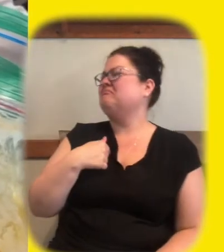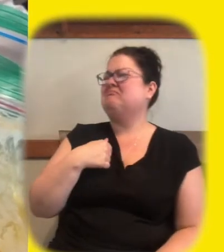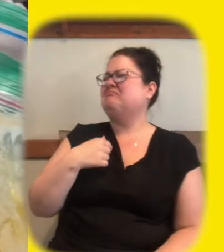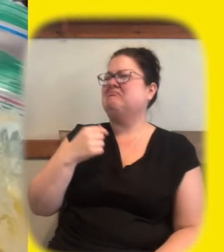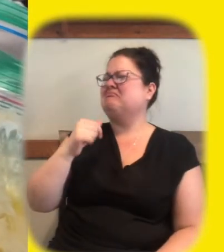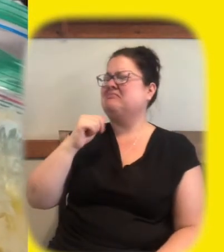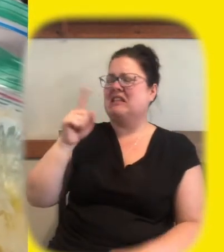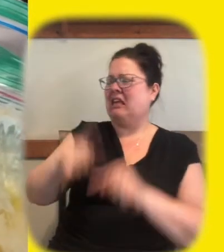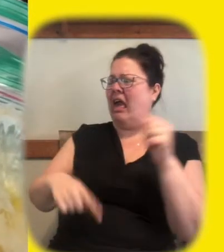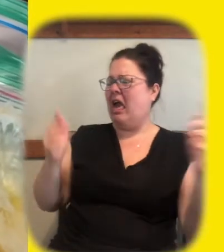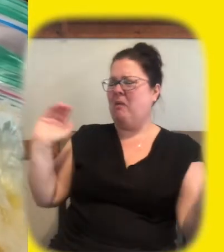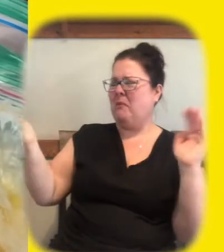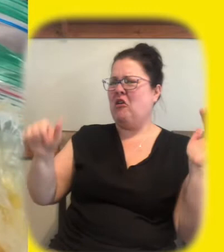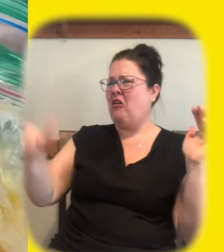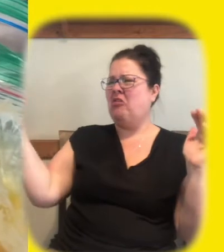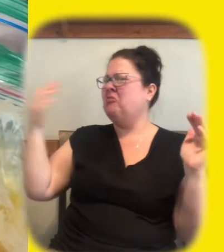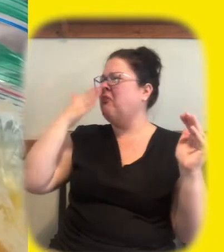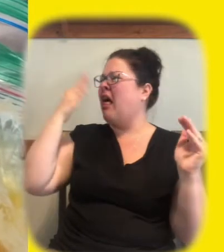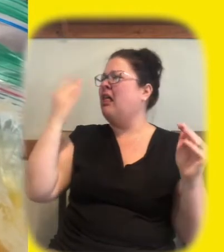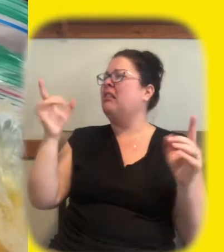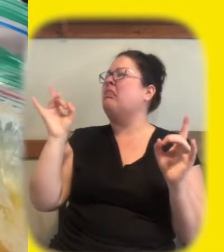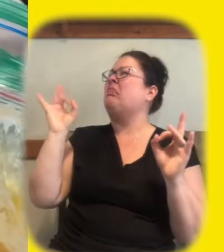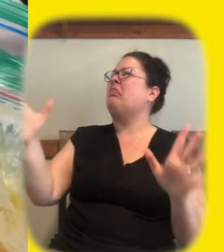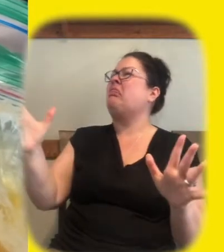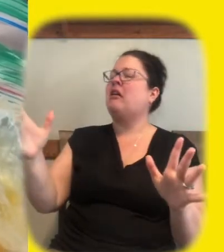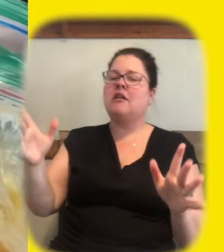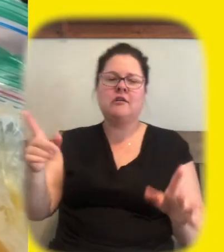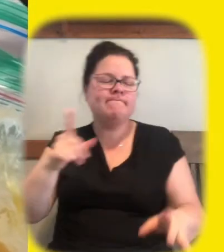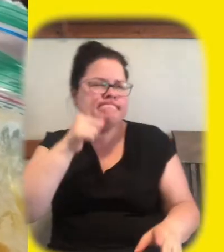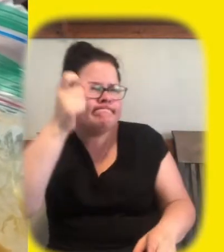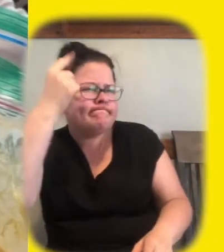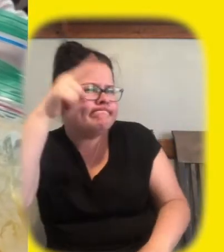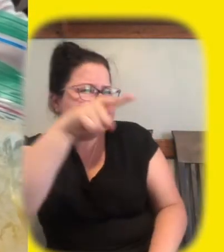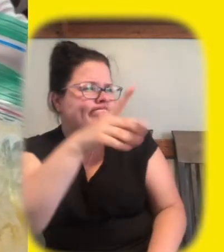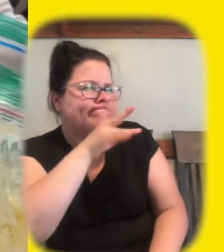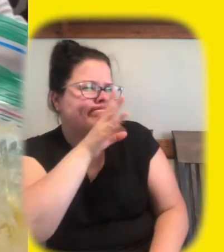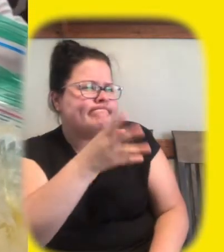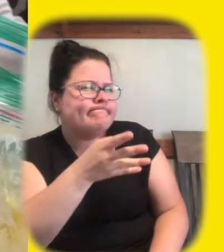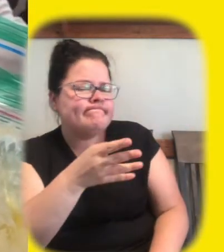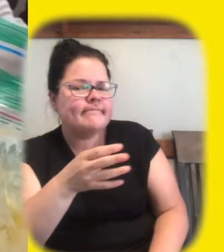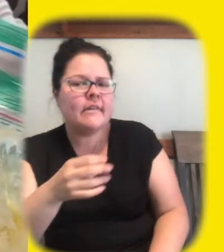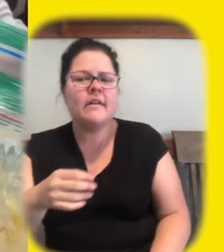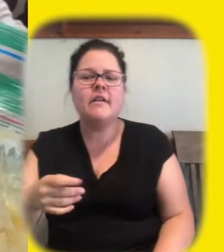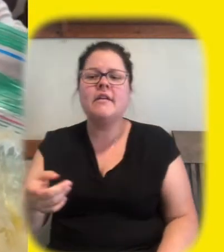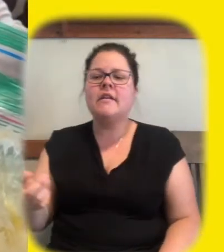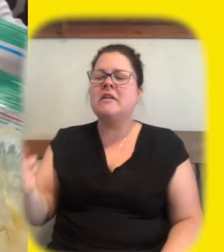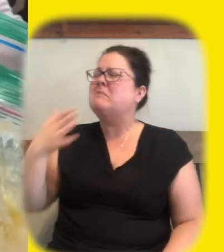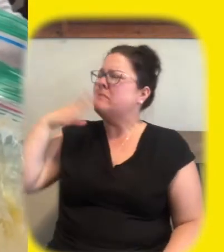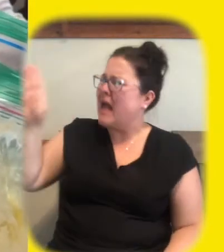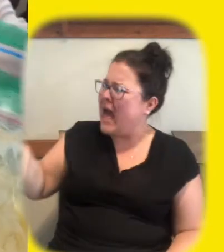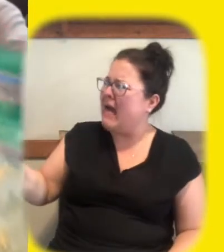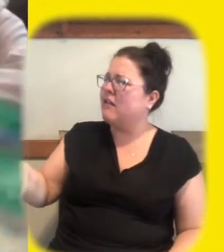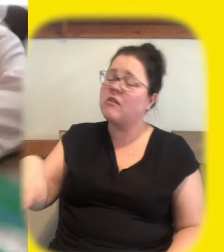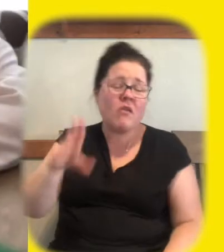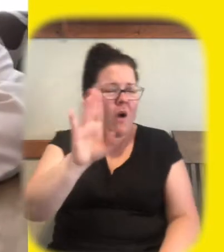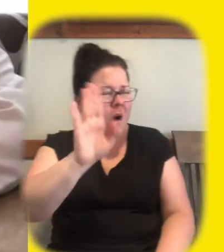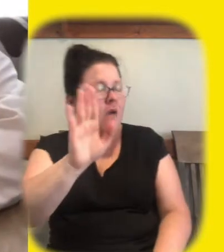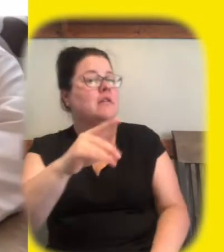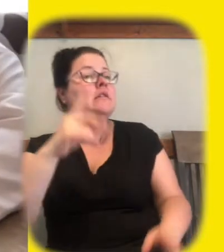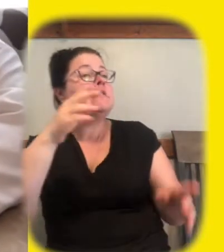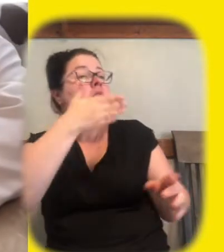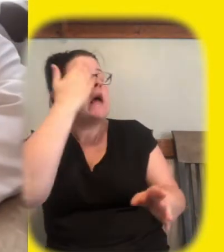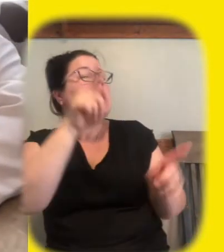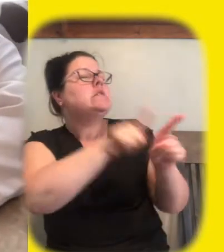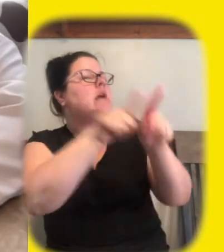i've smelled before because it's bad we couldn't understand you but what does it smell like